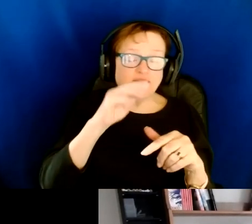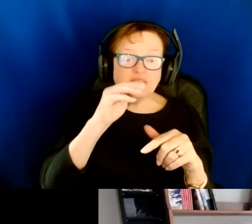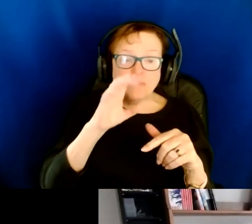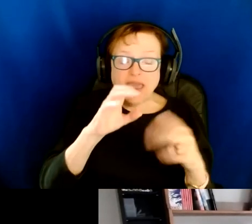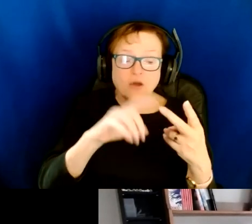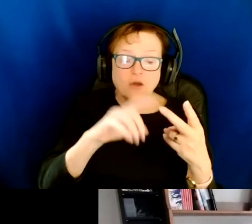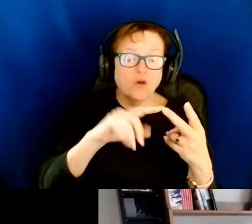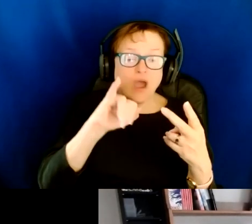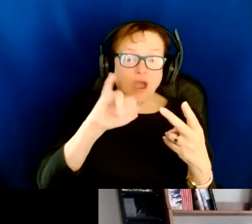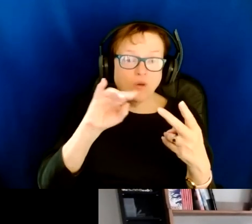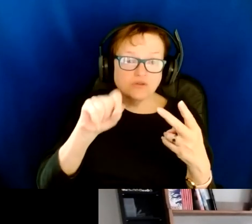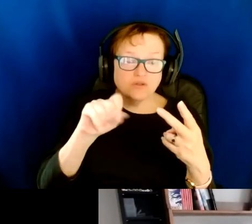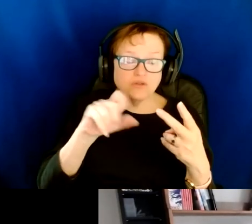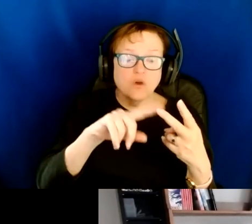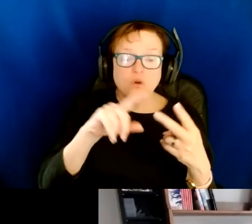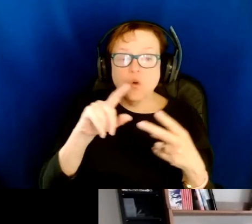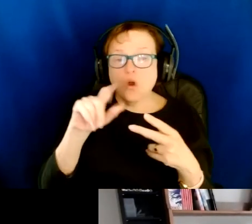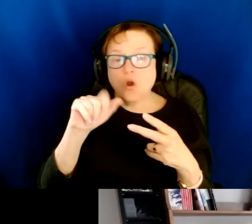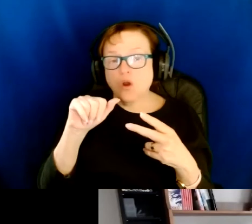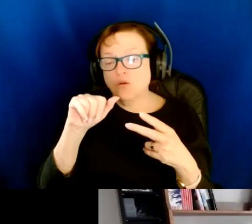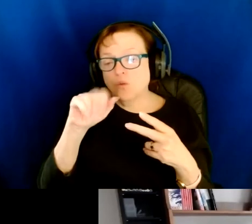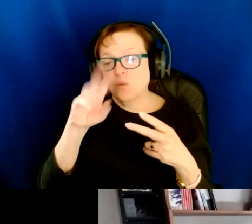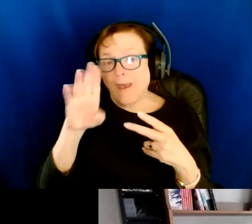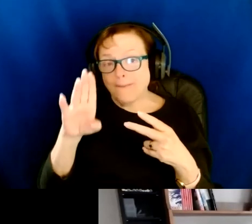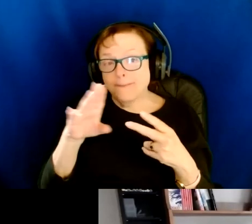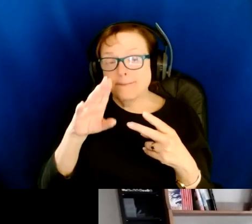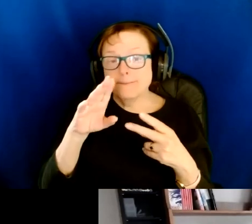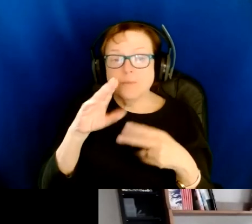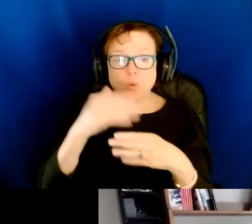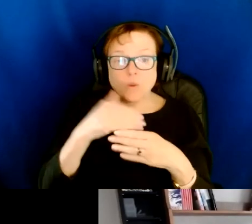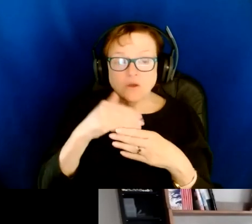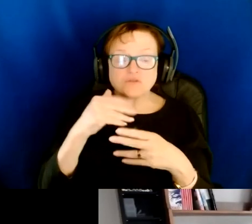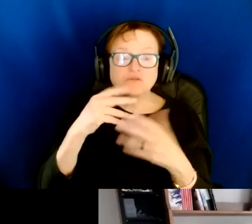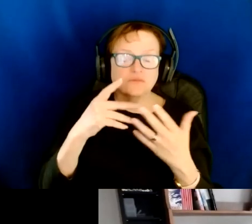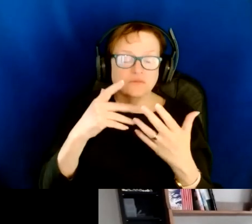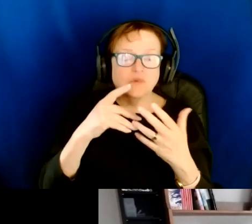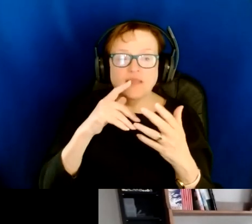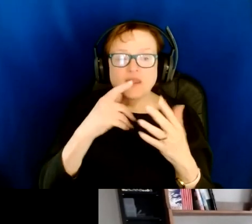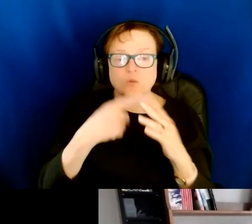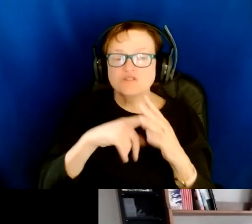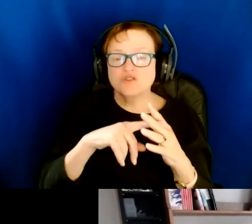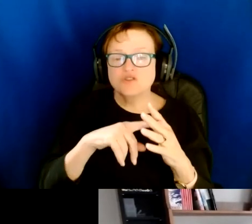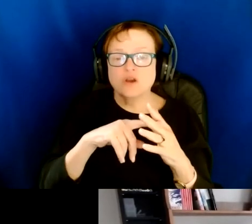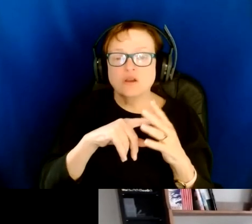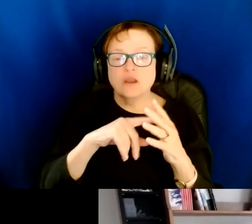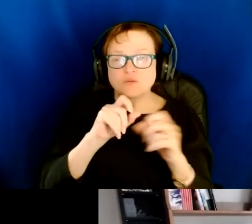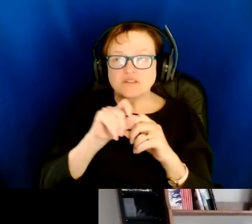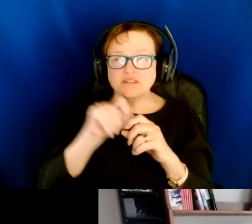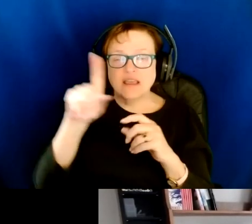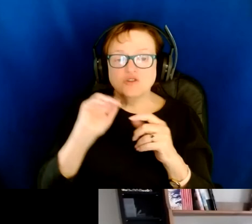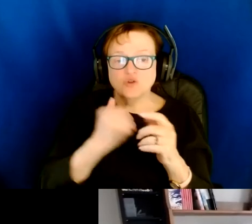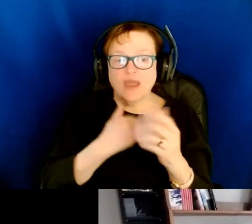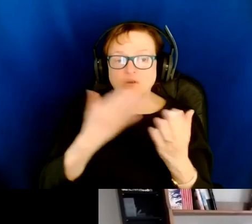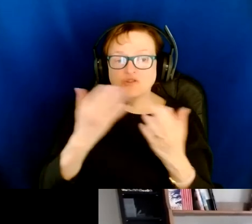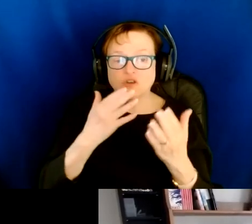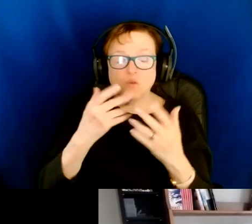that'll bring up that menu and allow you to get to the option for starting image and sending it to our server. So we try to make it